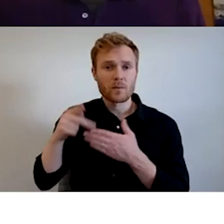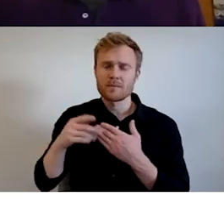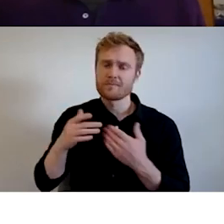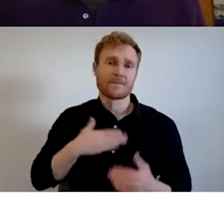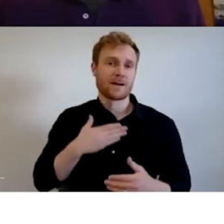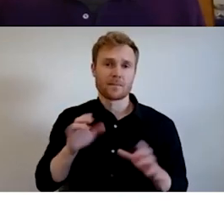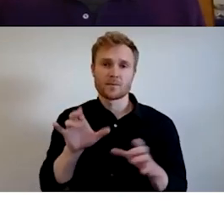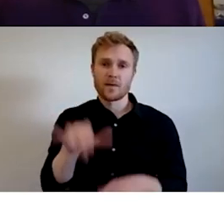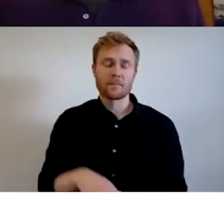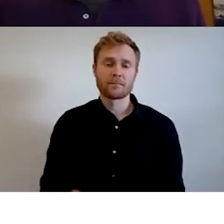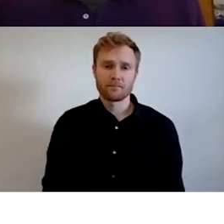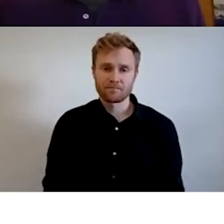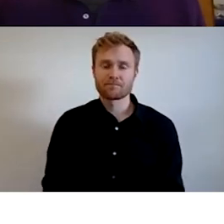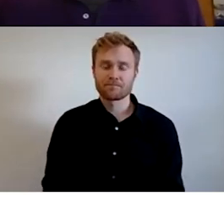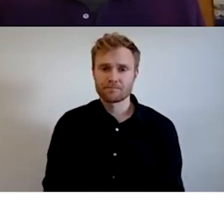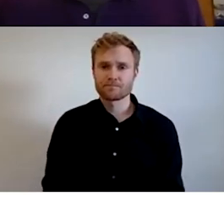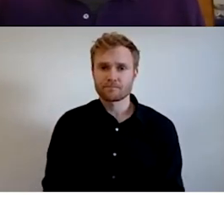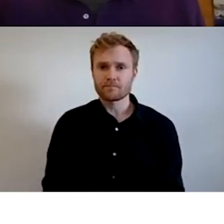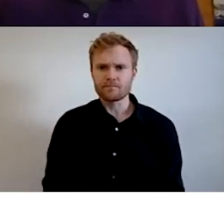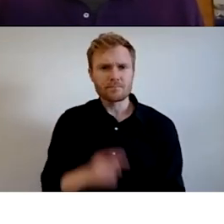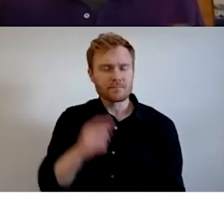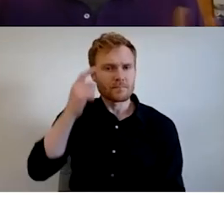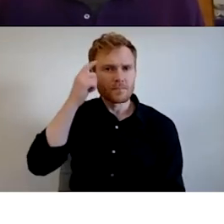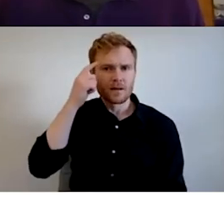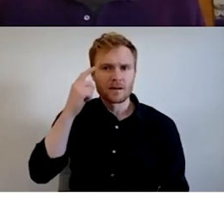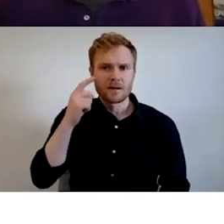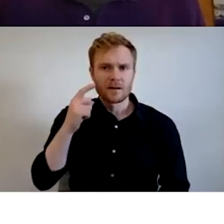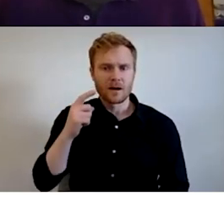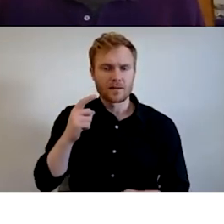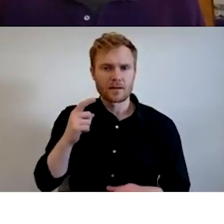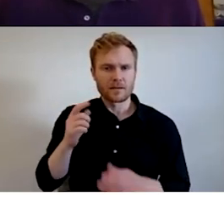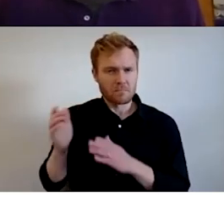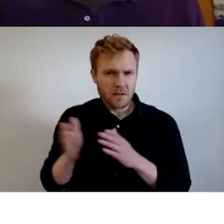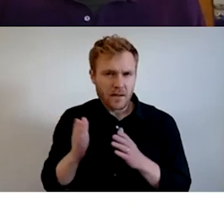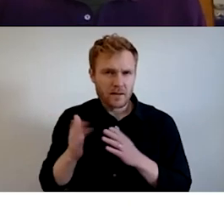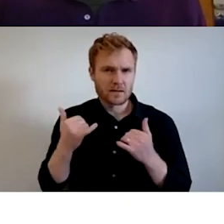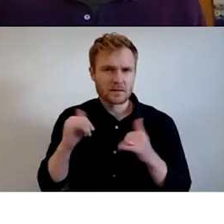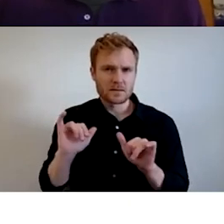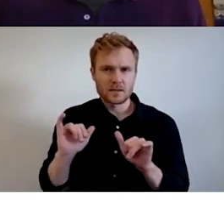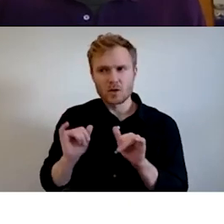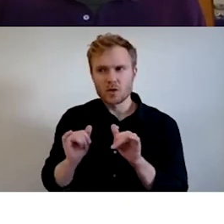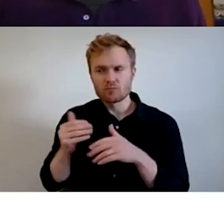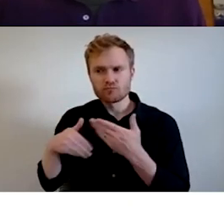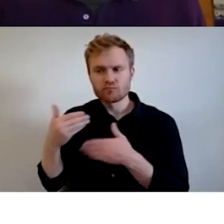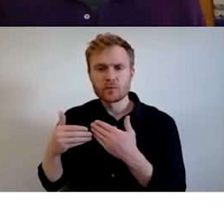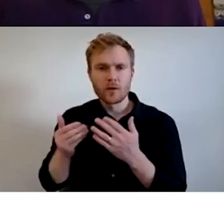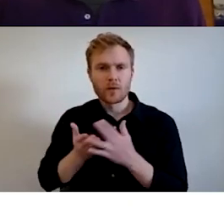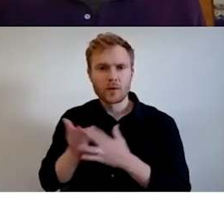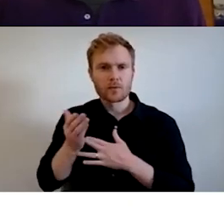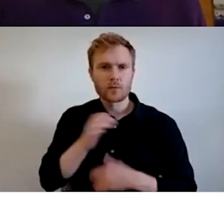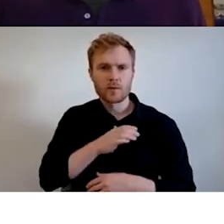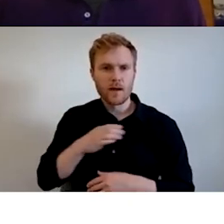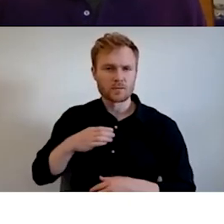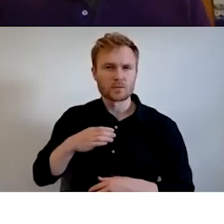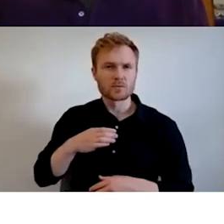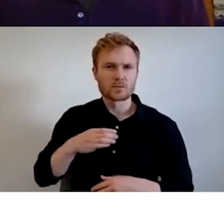Excellent. I think that's, that's, I believe it's still being worked out like the planning part, still kind of being worked out through council if I'm up to date on money. Right.